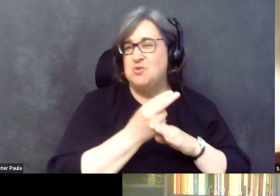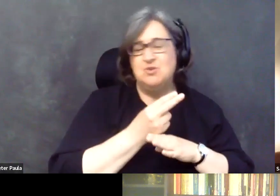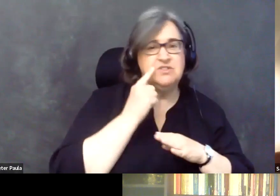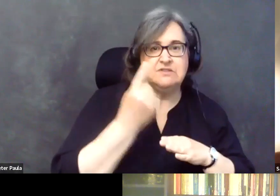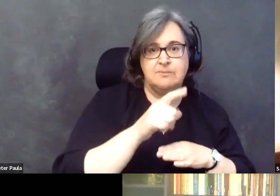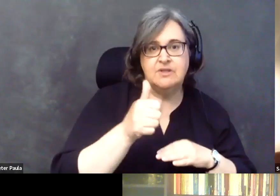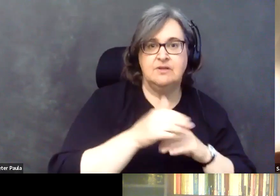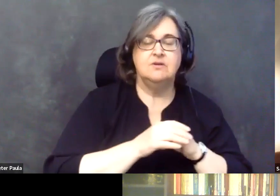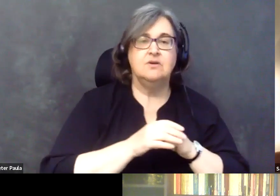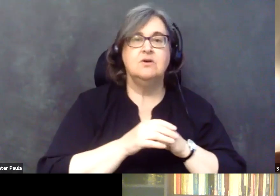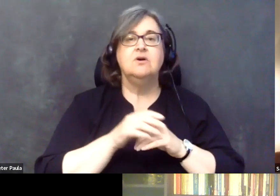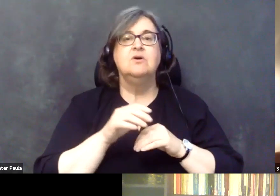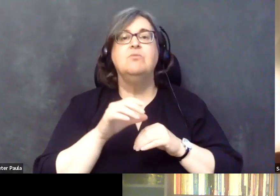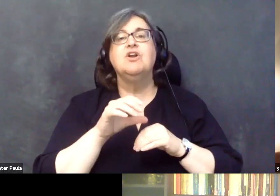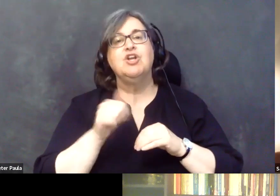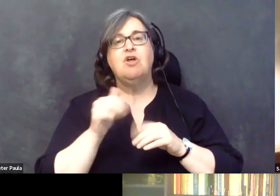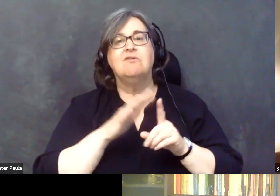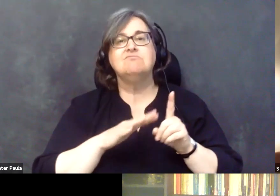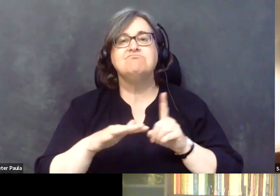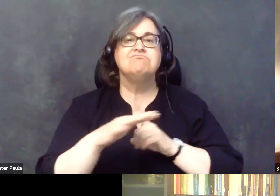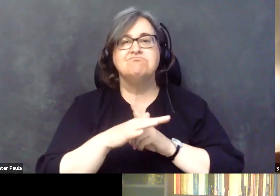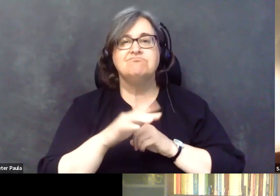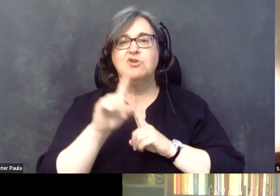kind of contextual question for you.